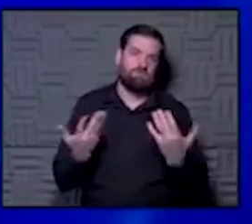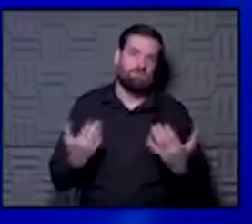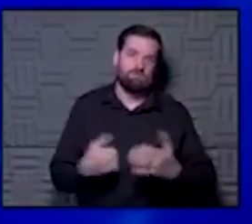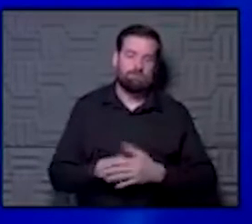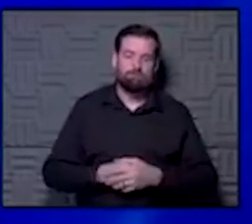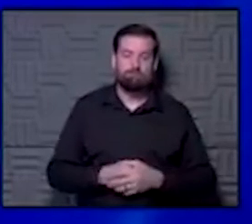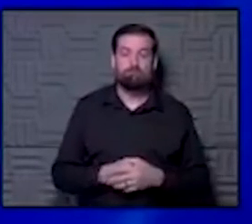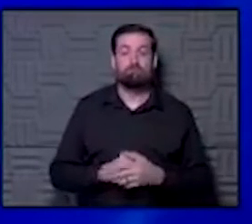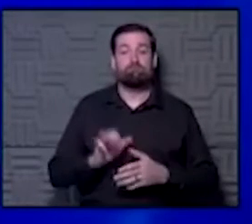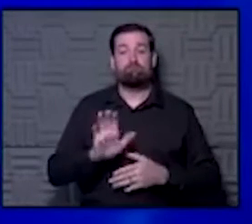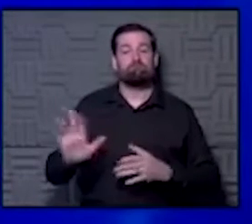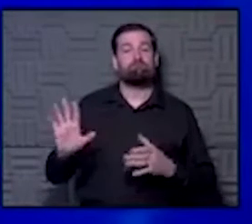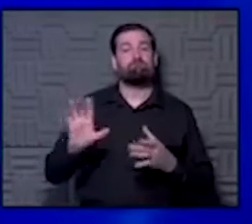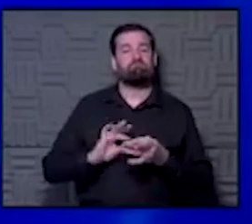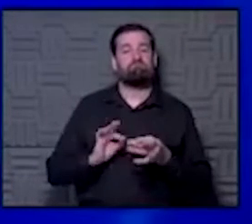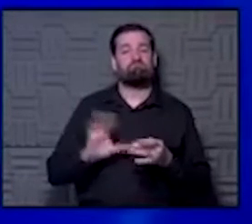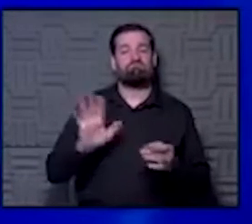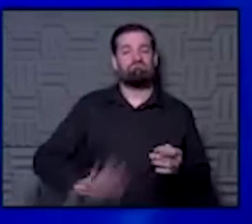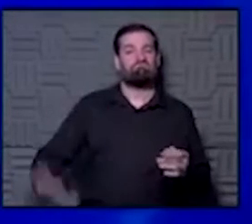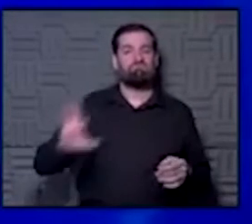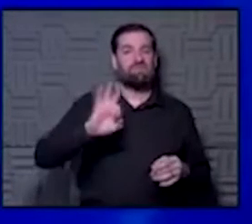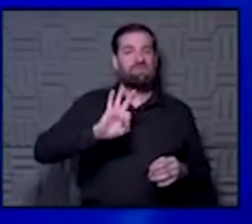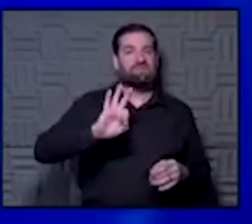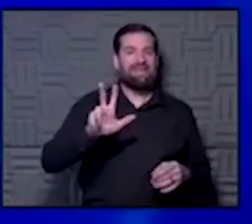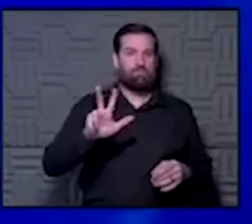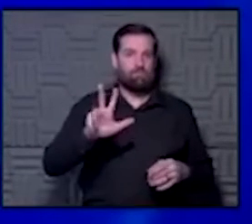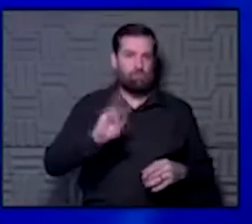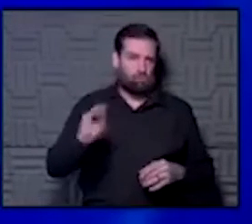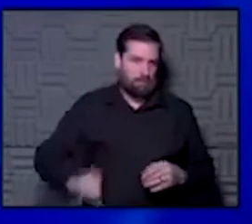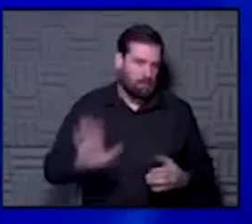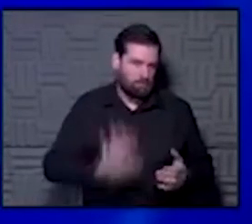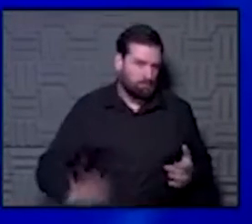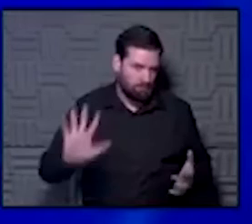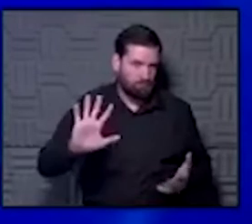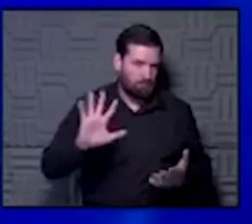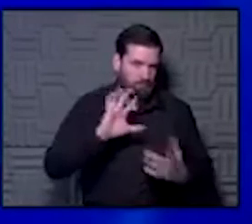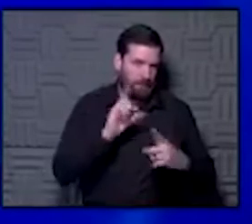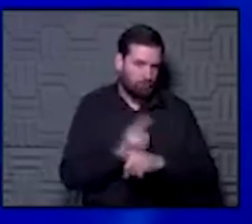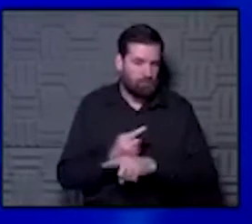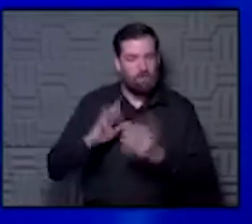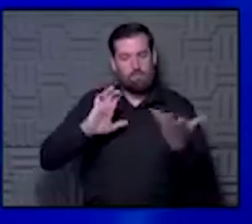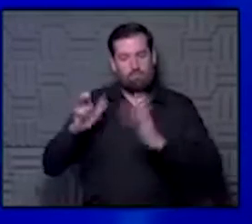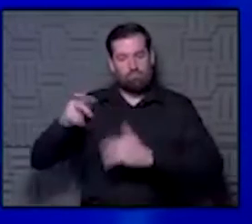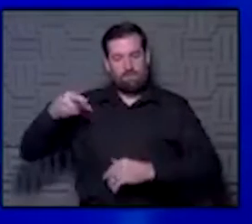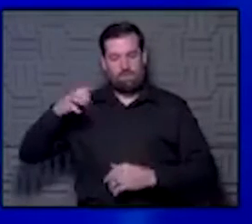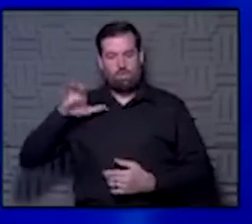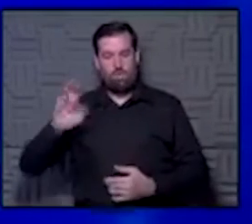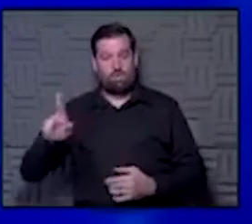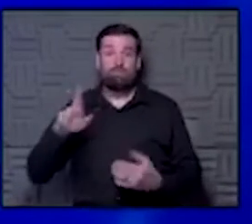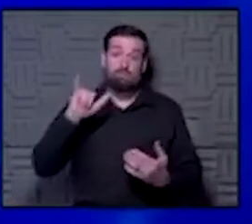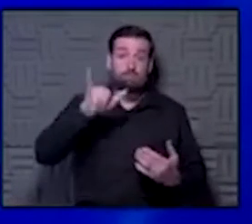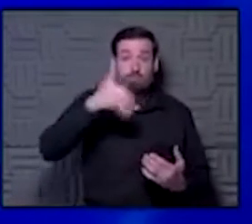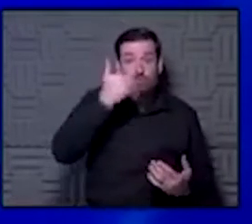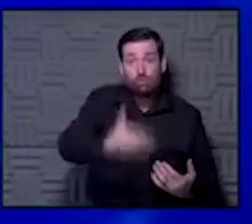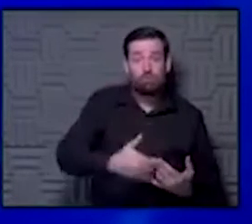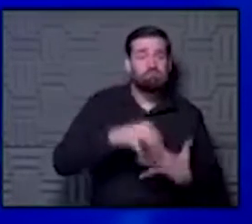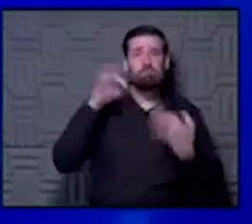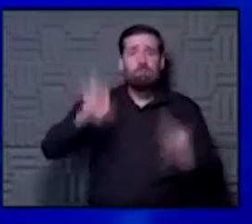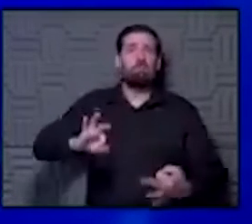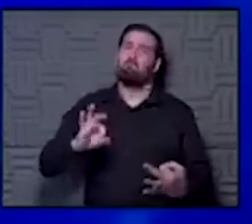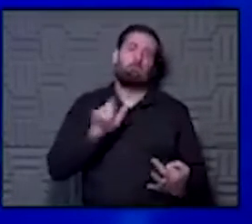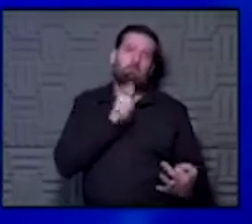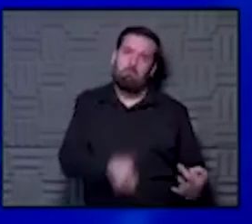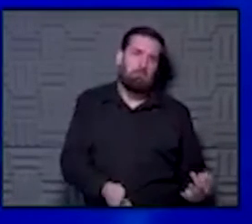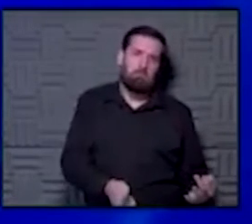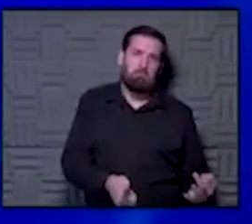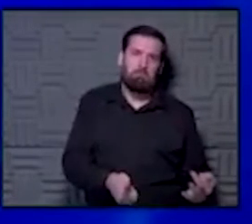But they're saying it's about 93% or so, I think, compared to the PCR, which is good. It's still not perfect, and a lot